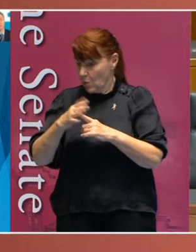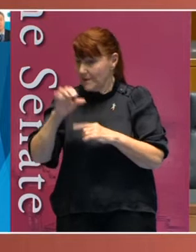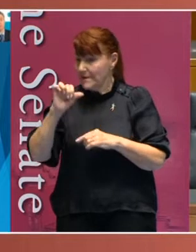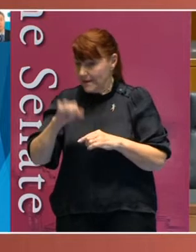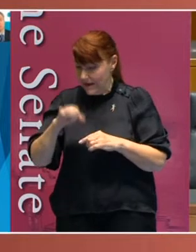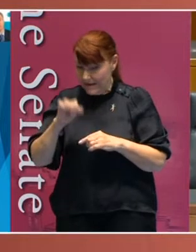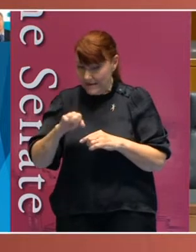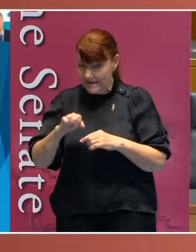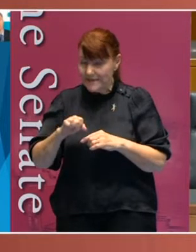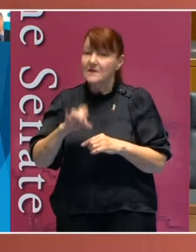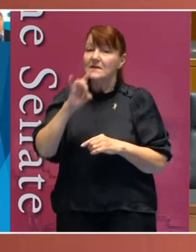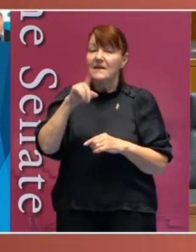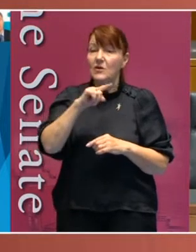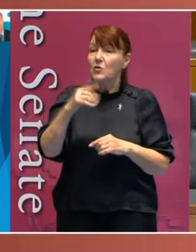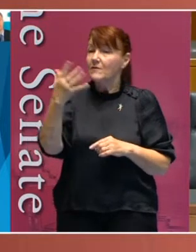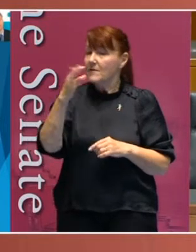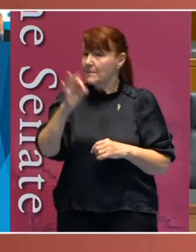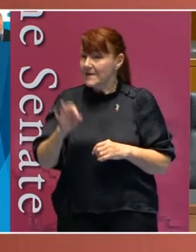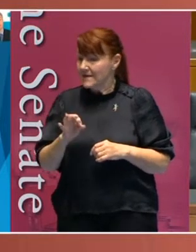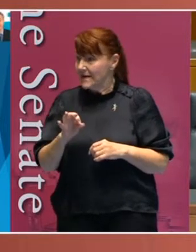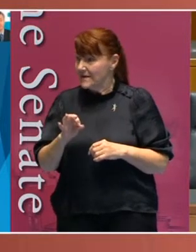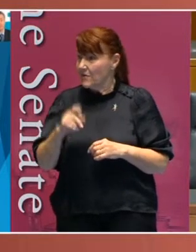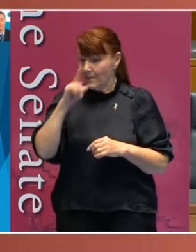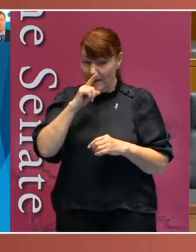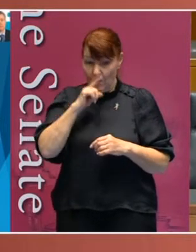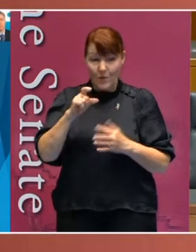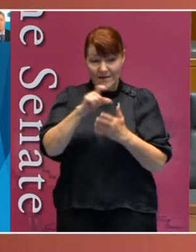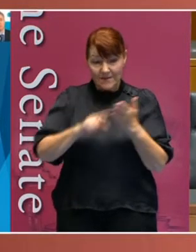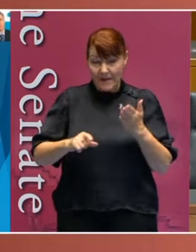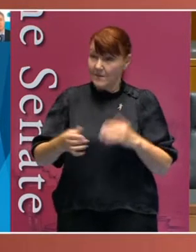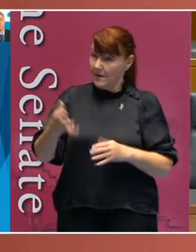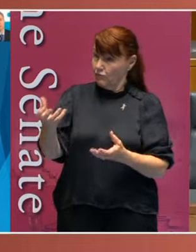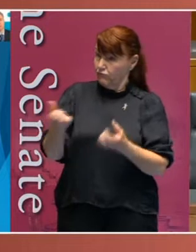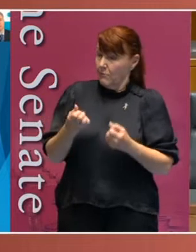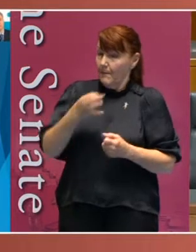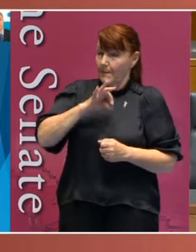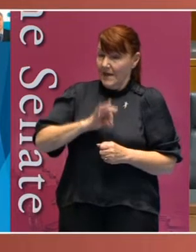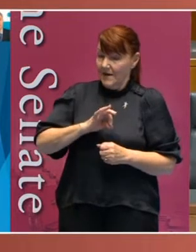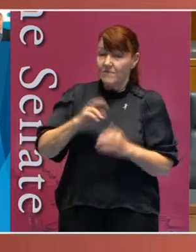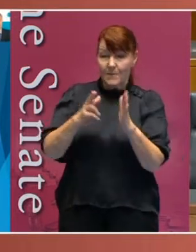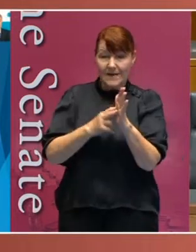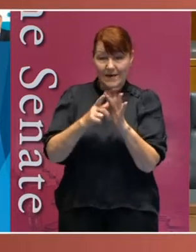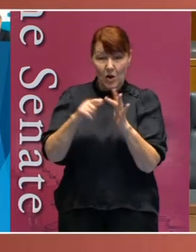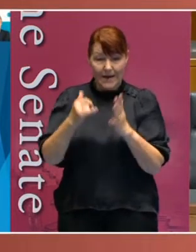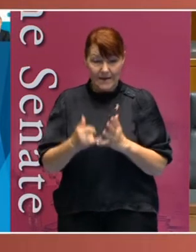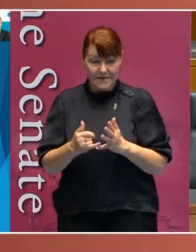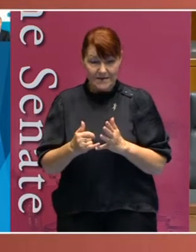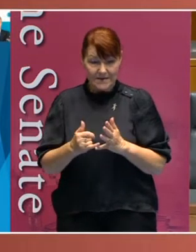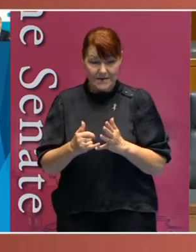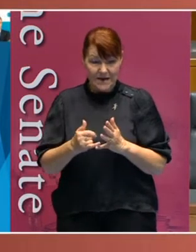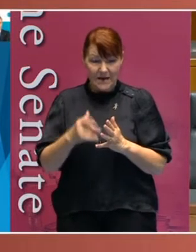that 10 to 15% of Australians living with disability benefit from the National Disability Insurance Scheme, there has been